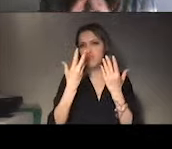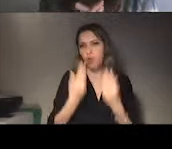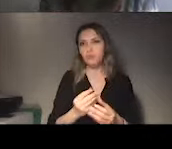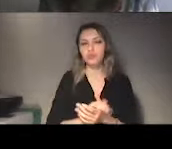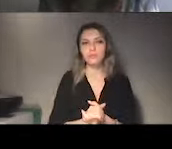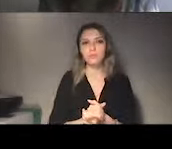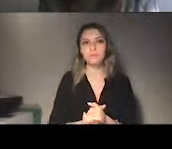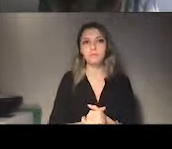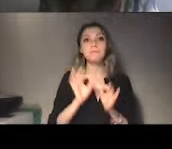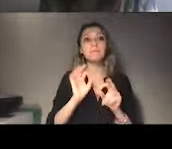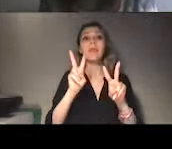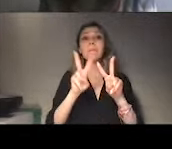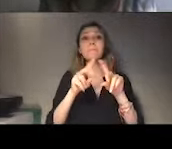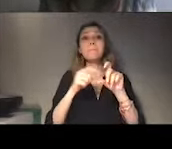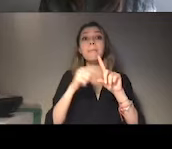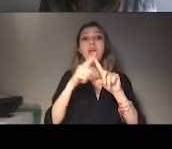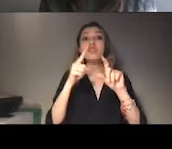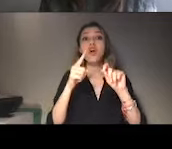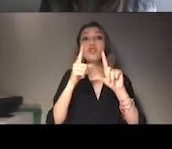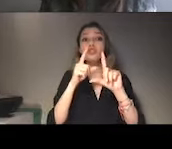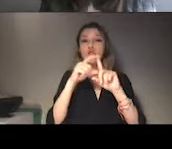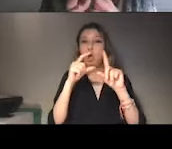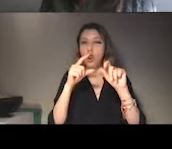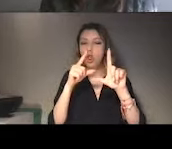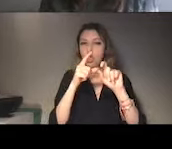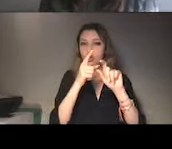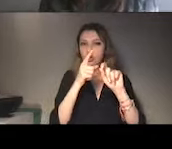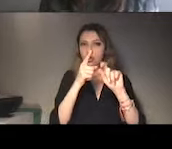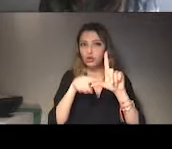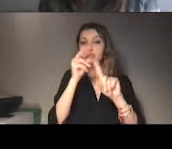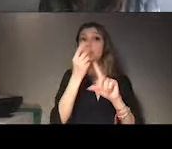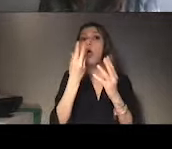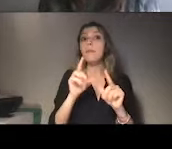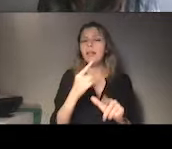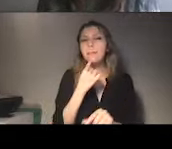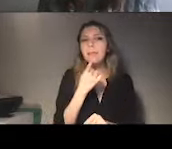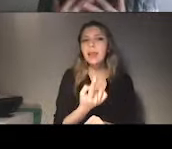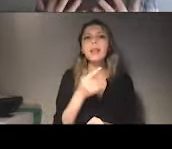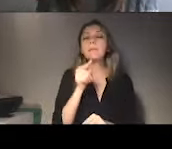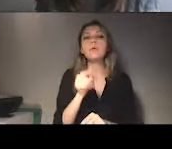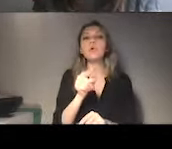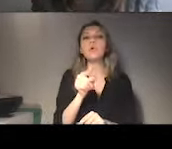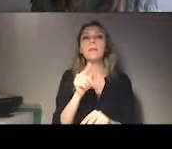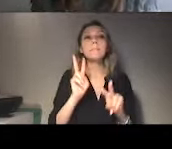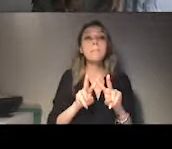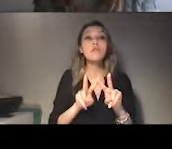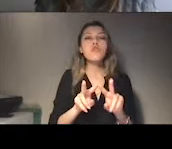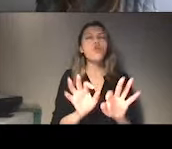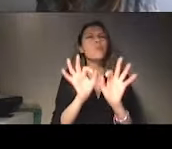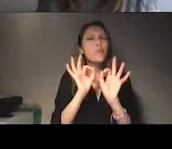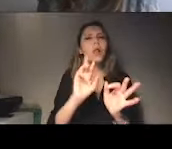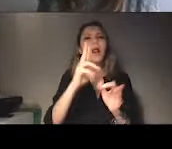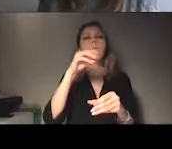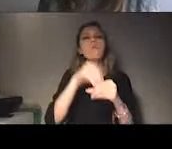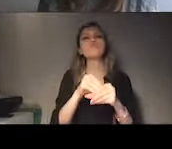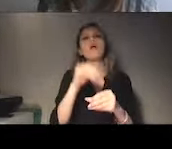for the methodology, it's something important to include in the reports, because you explain how you collected the data,